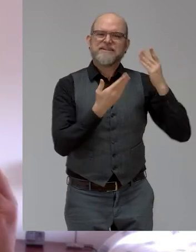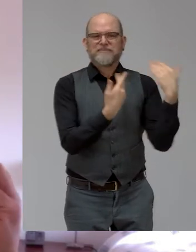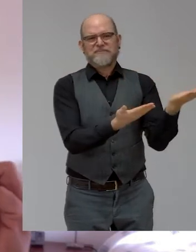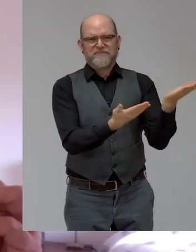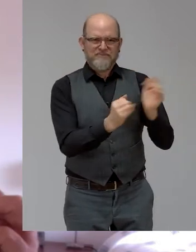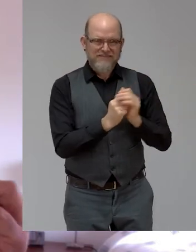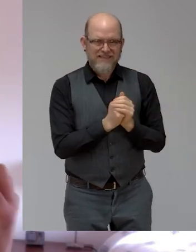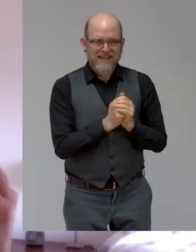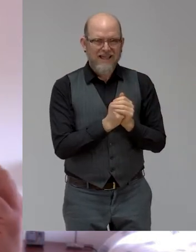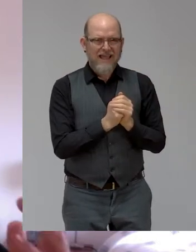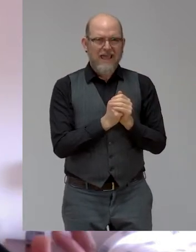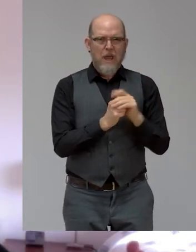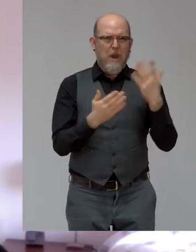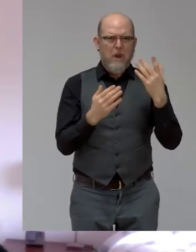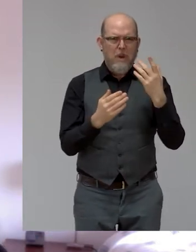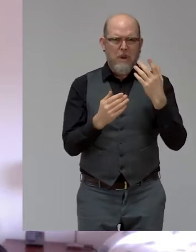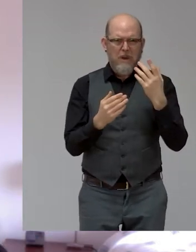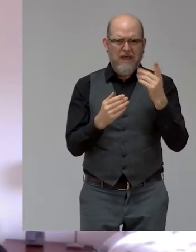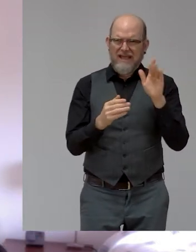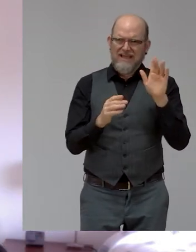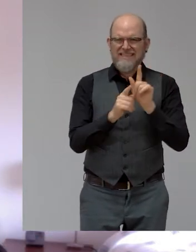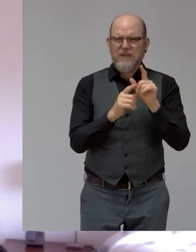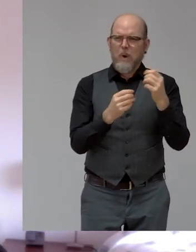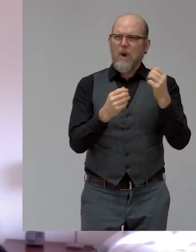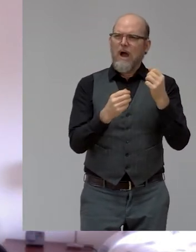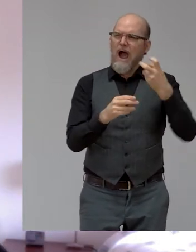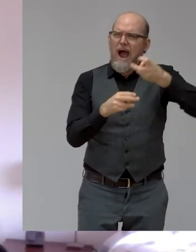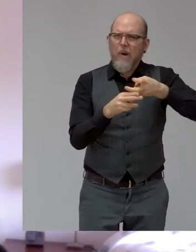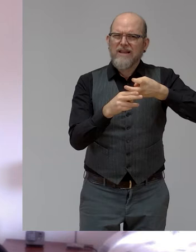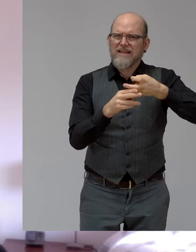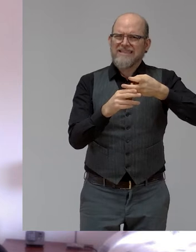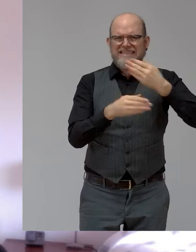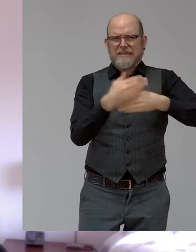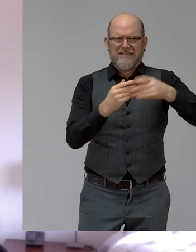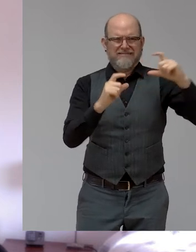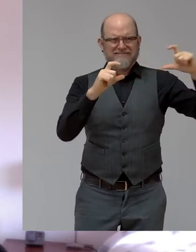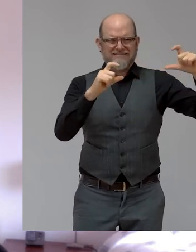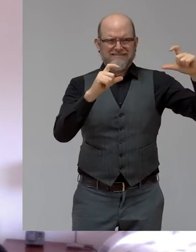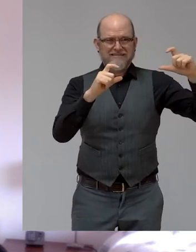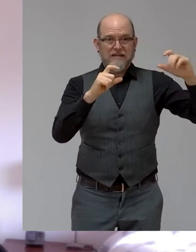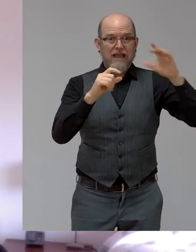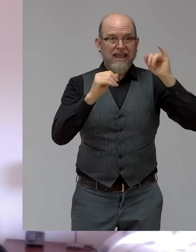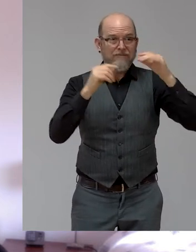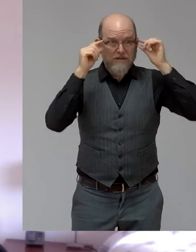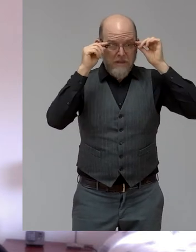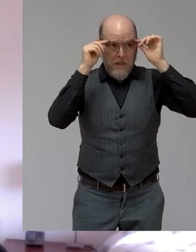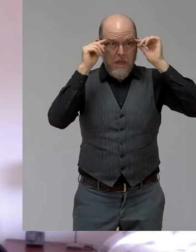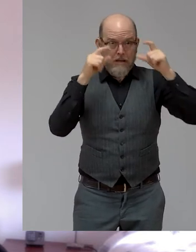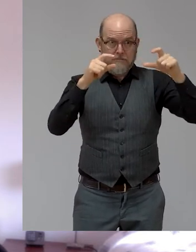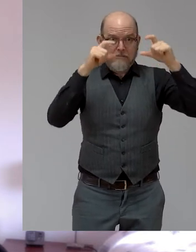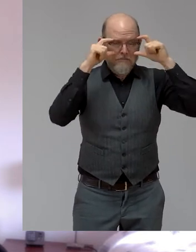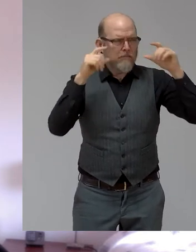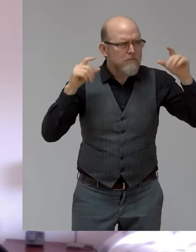you know, magically at age 40, you start wearing glasses, right? Going to a restaurant right now, which is very, very dimly lit,